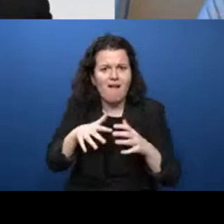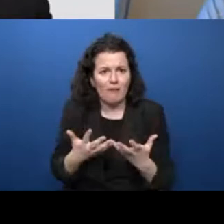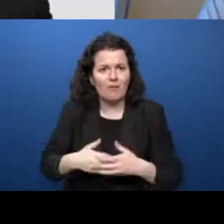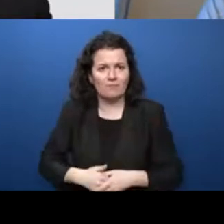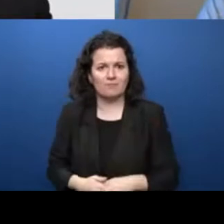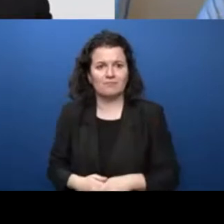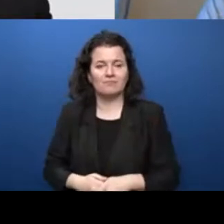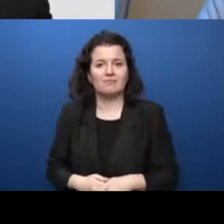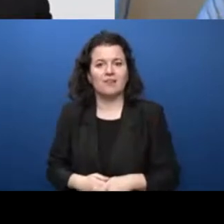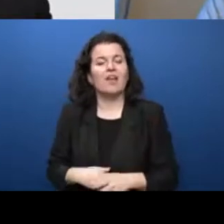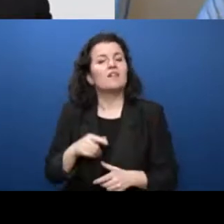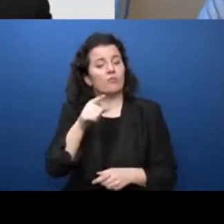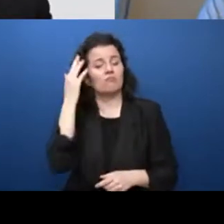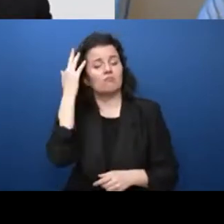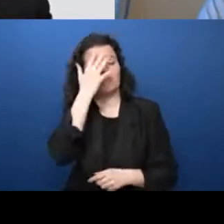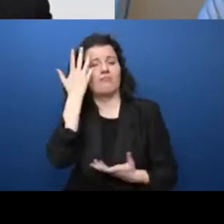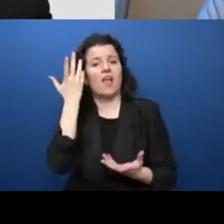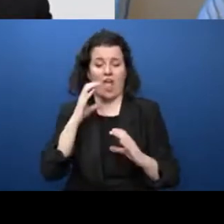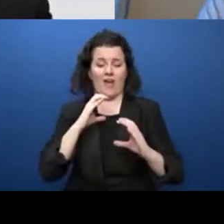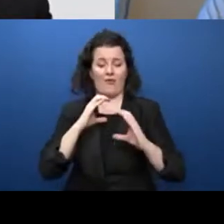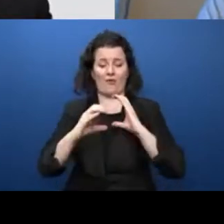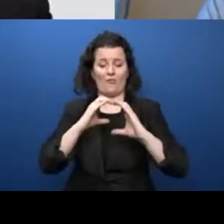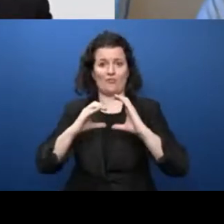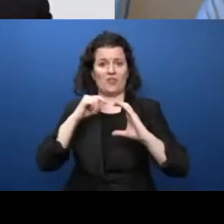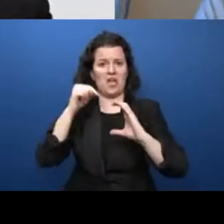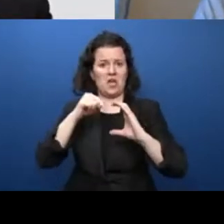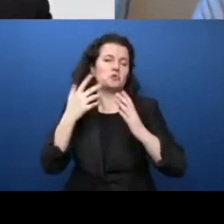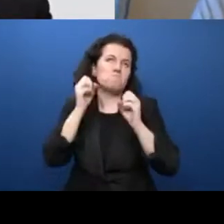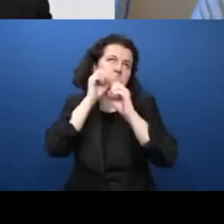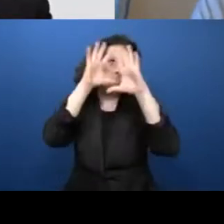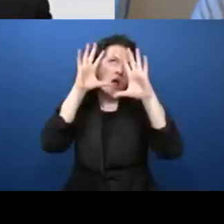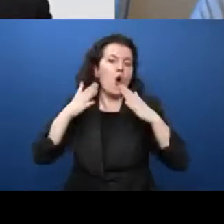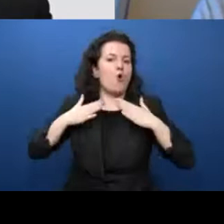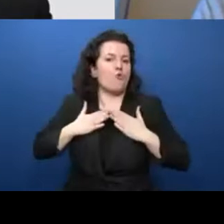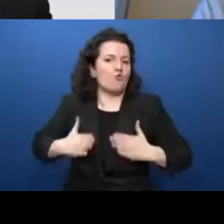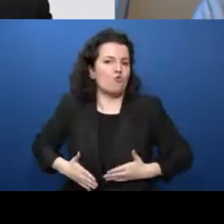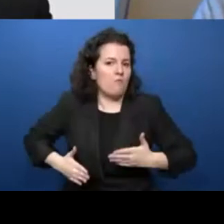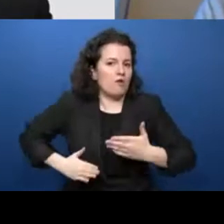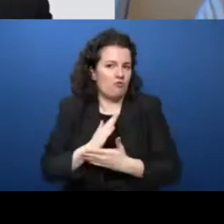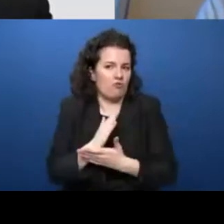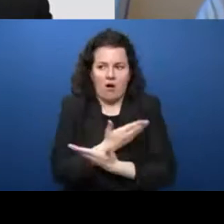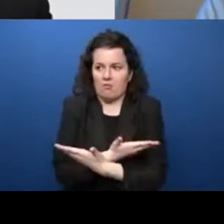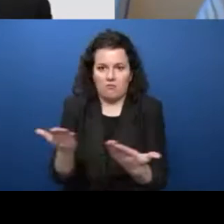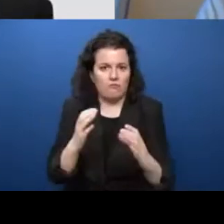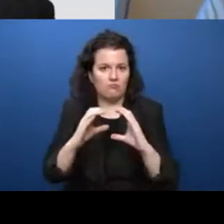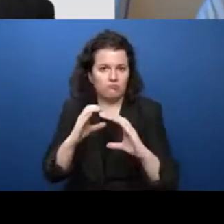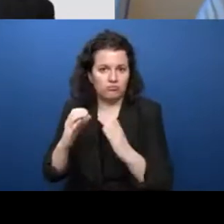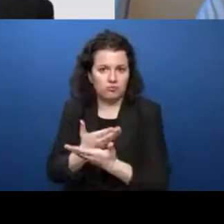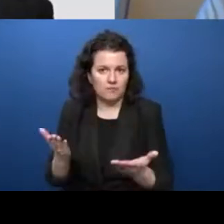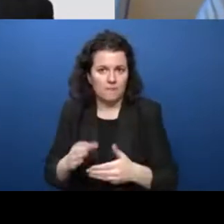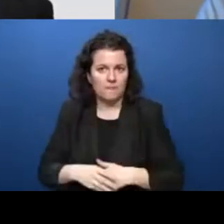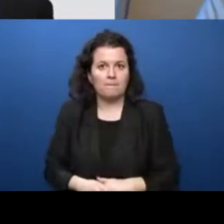If we think about communications as a human right. Y en el espectro como parte de los territorios que habitamos.